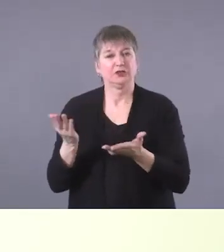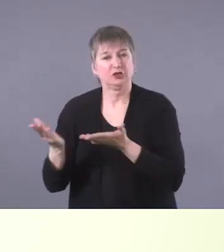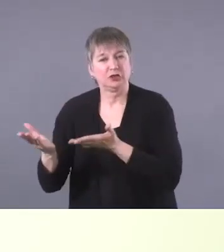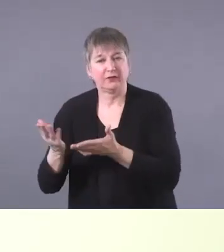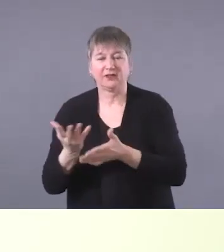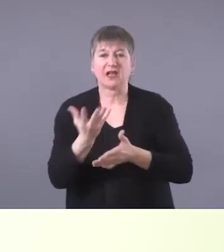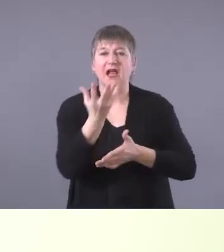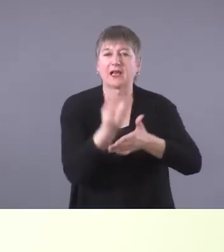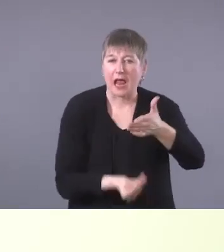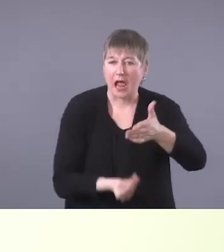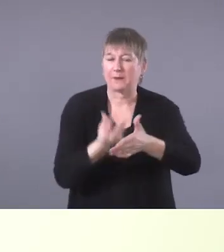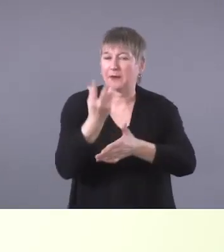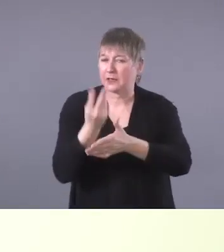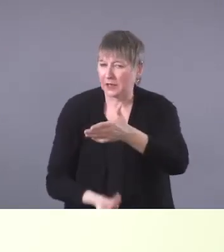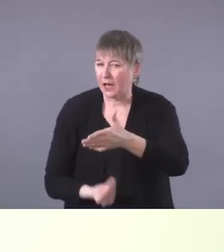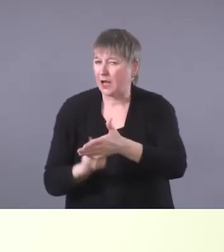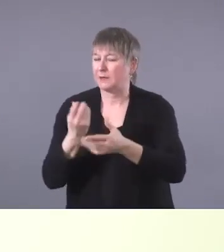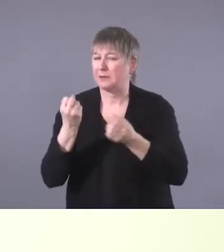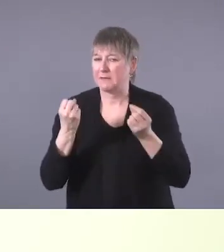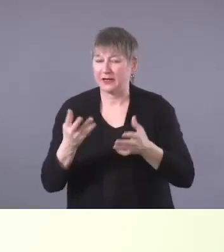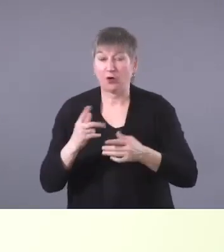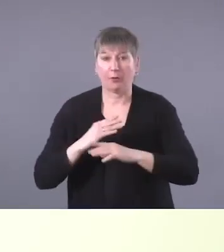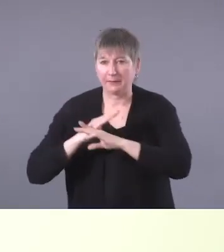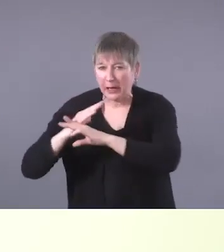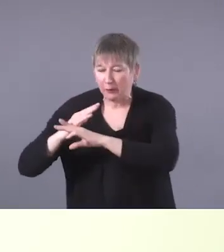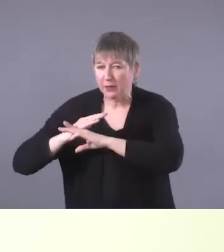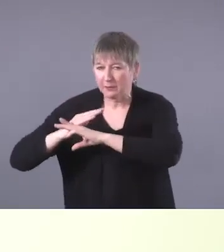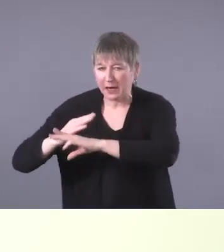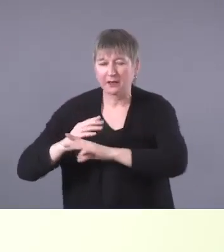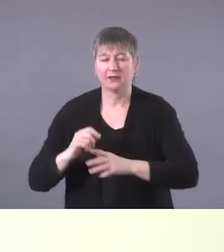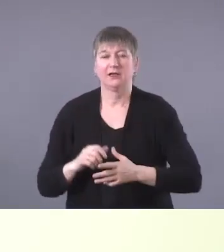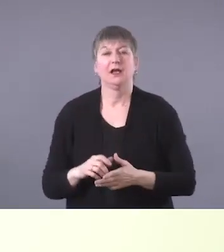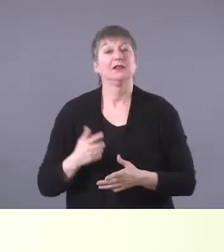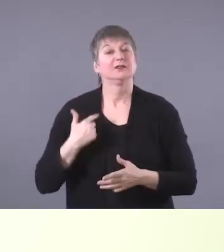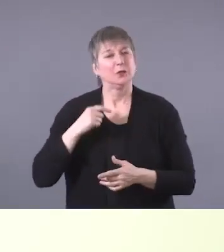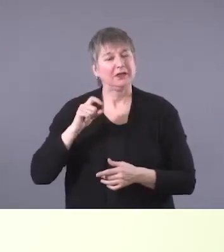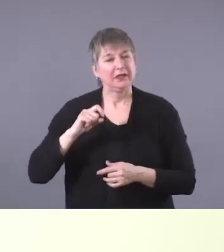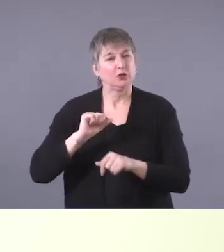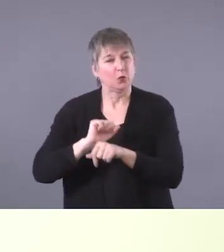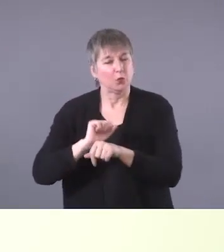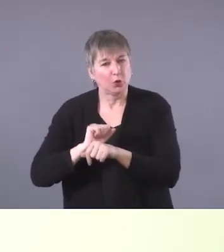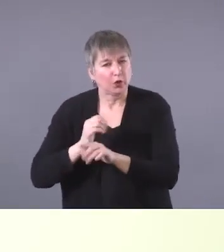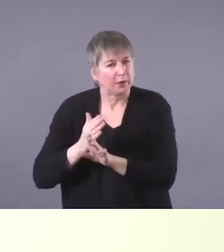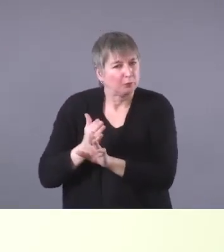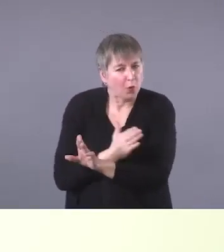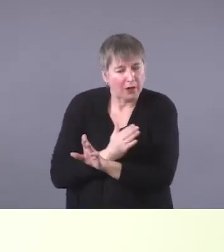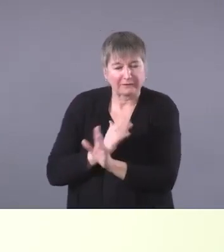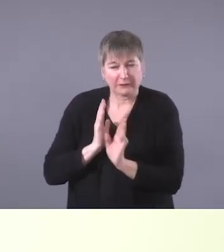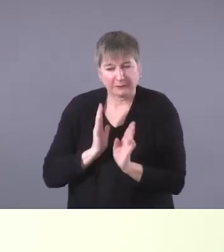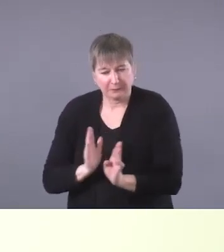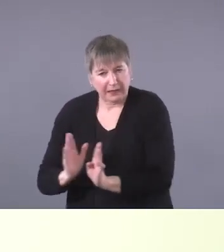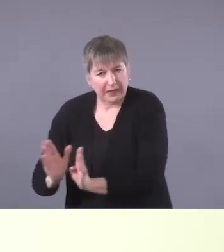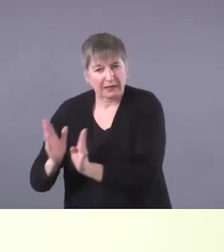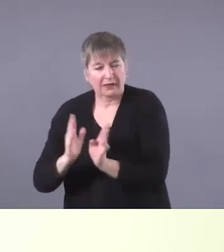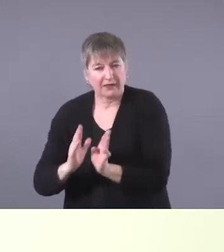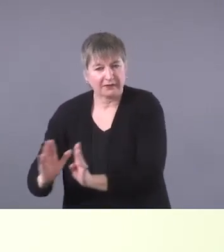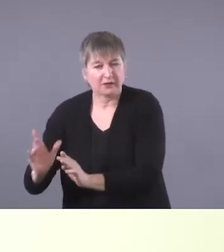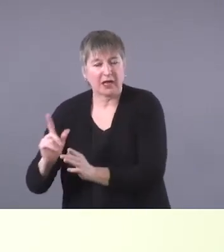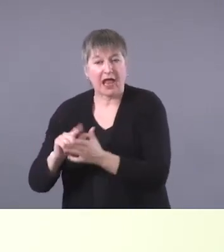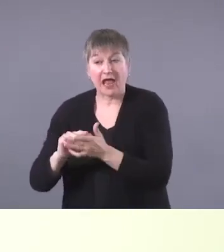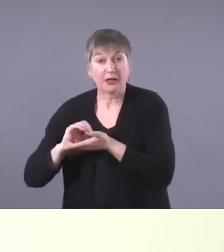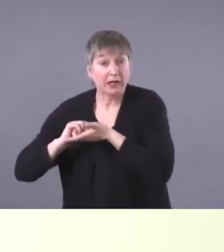individuals and communities. And so we really need to work proactively and in collaboration to address these gaps and barriers.